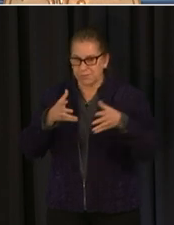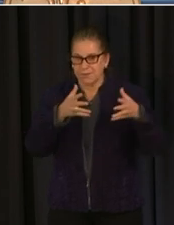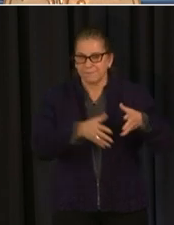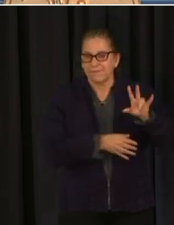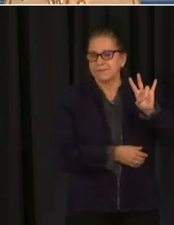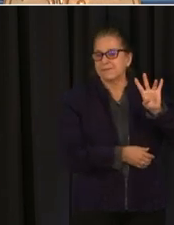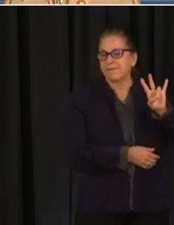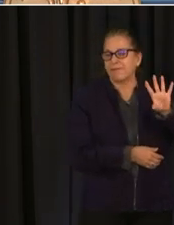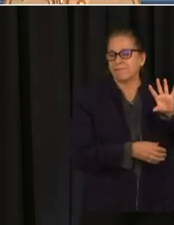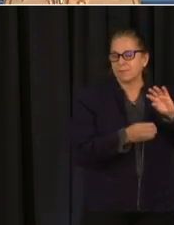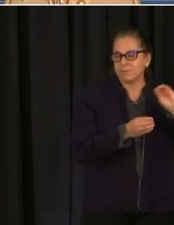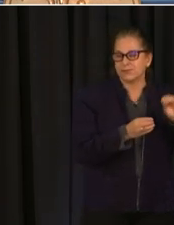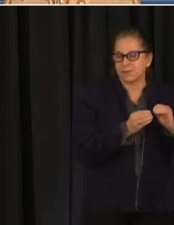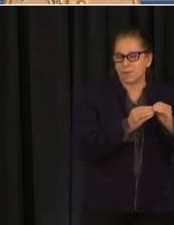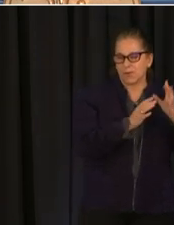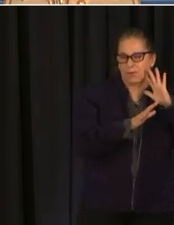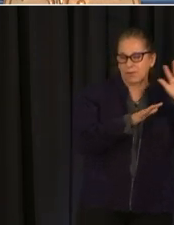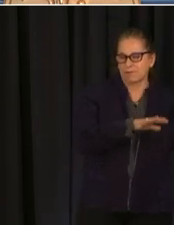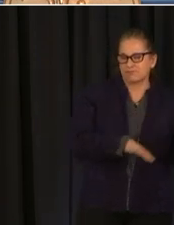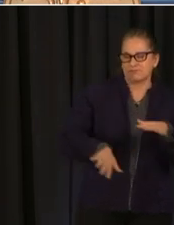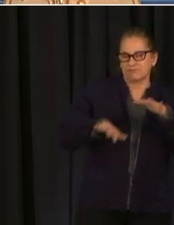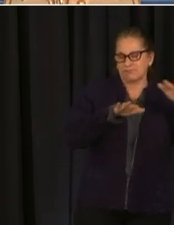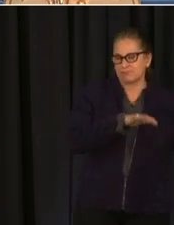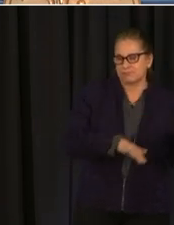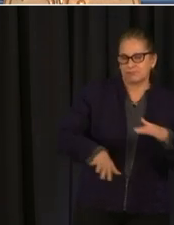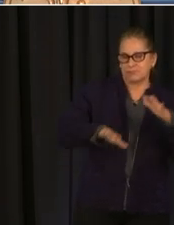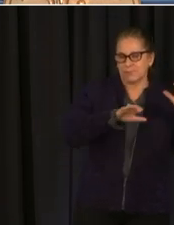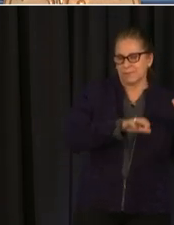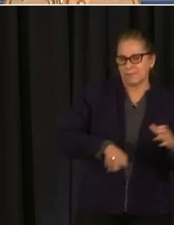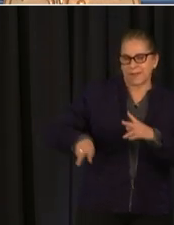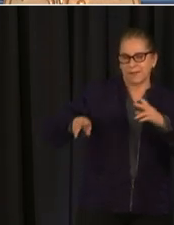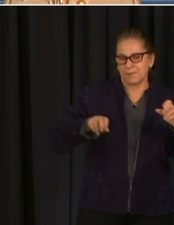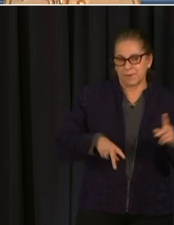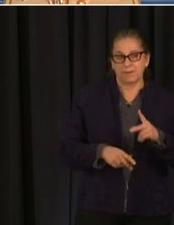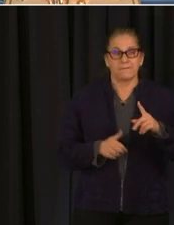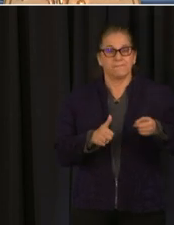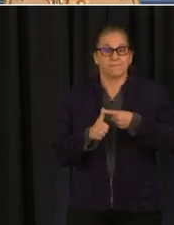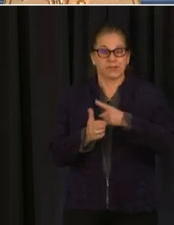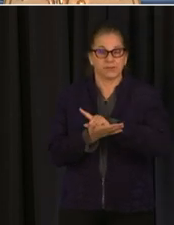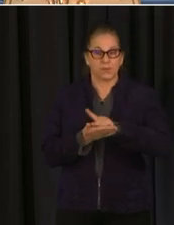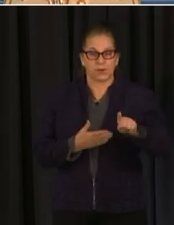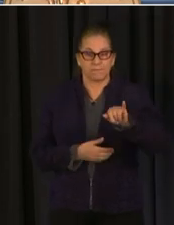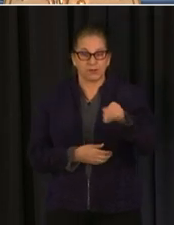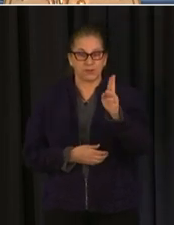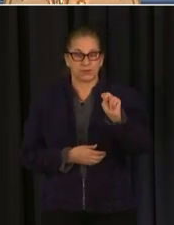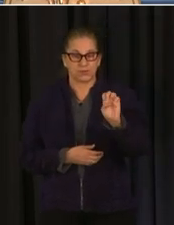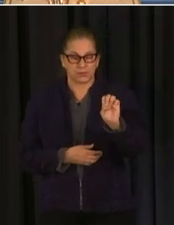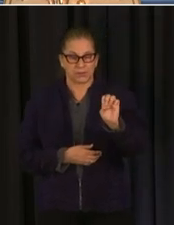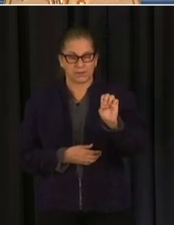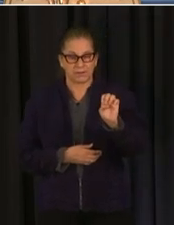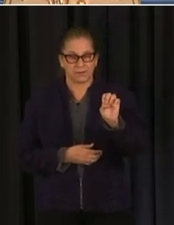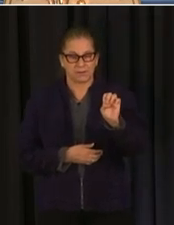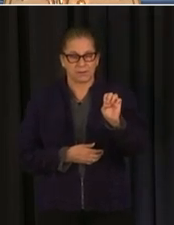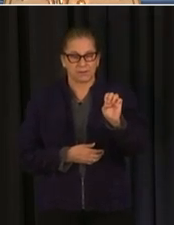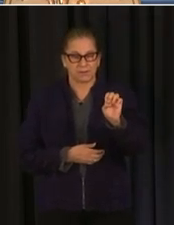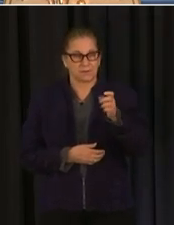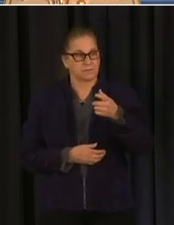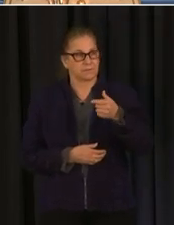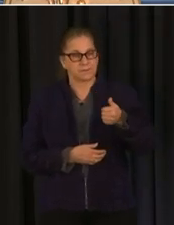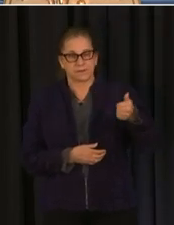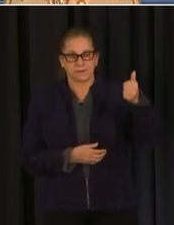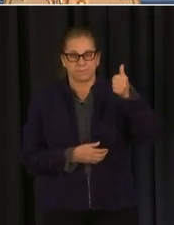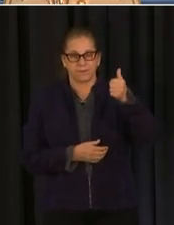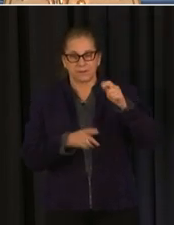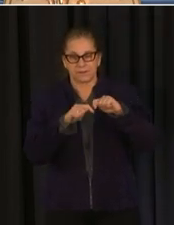in person but others will go to that number the first week of june uh executive accepted and management service